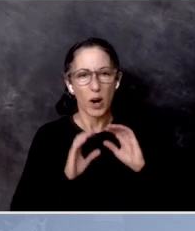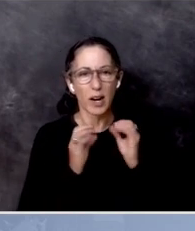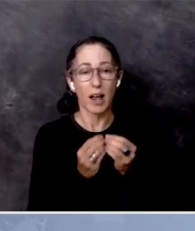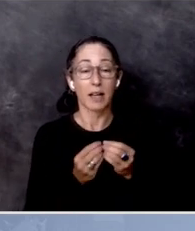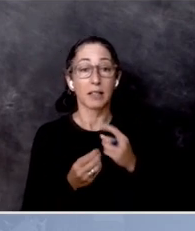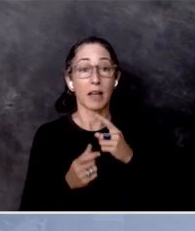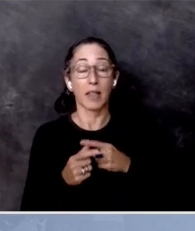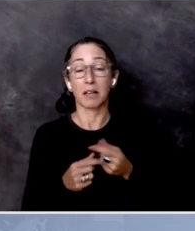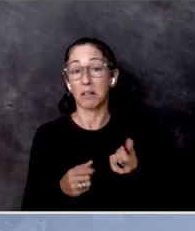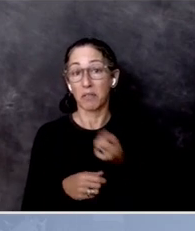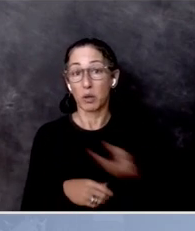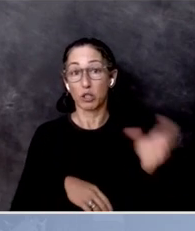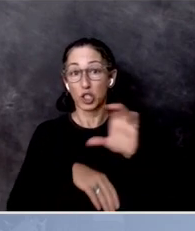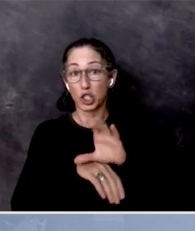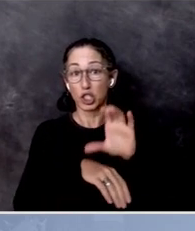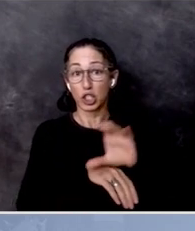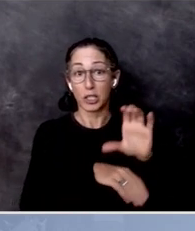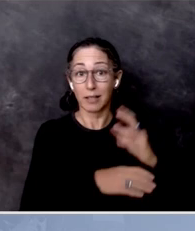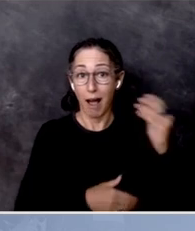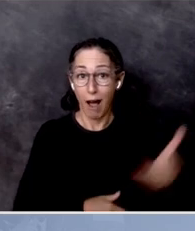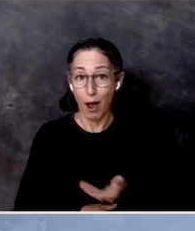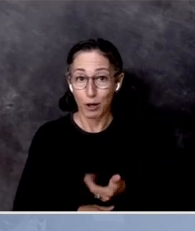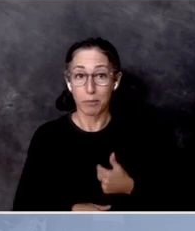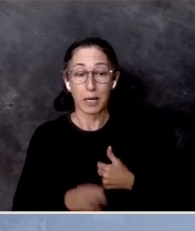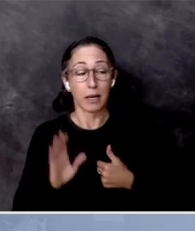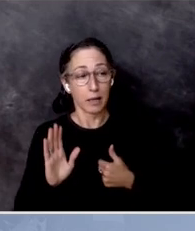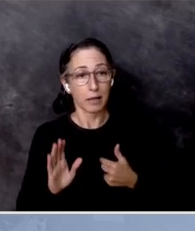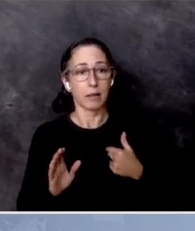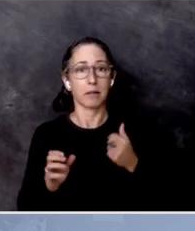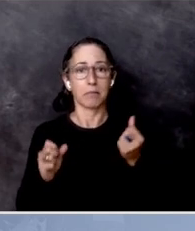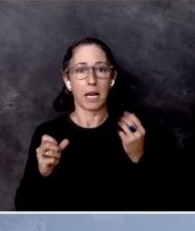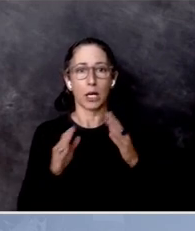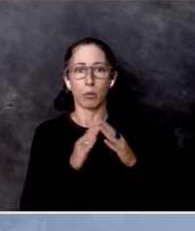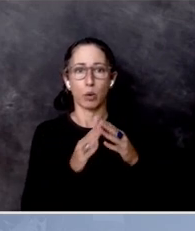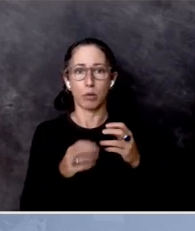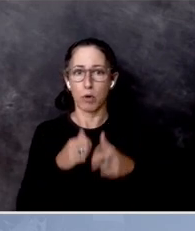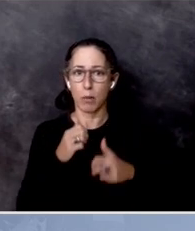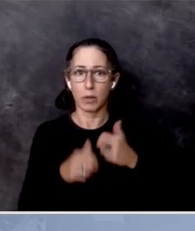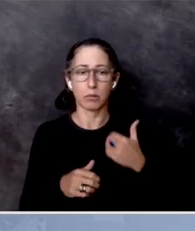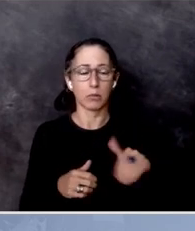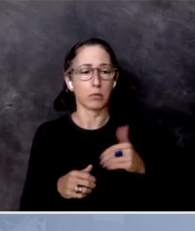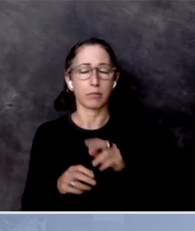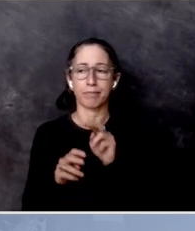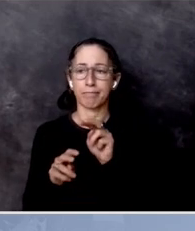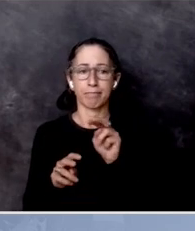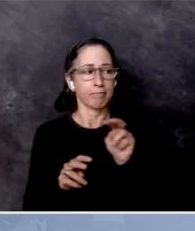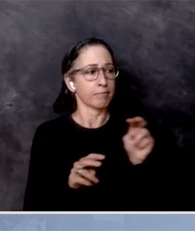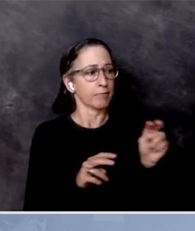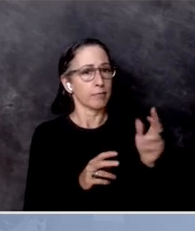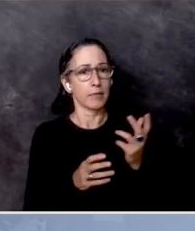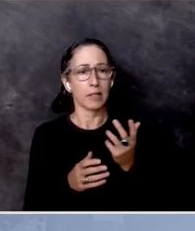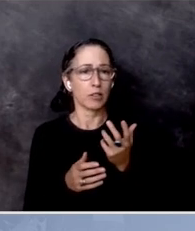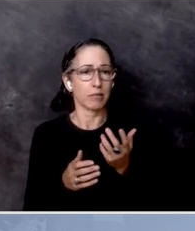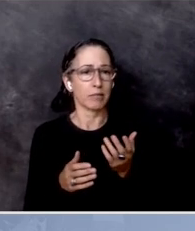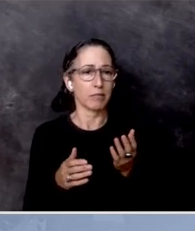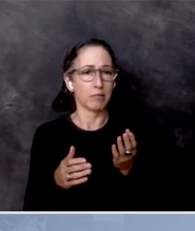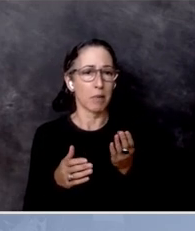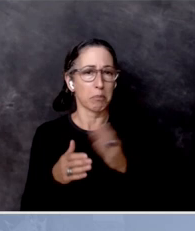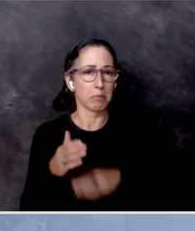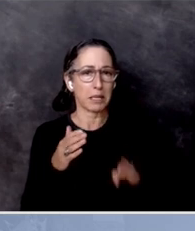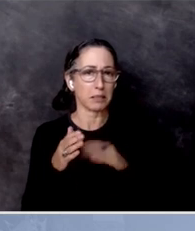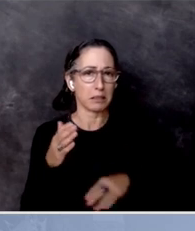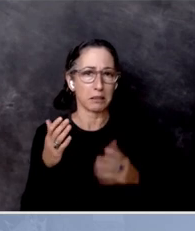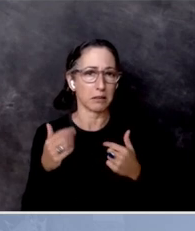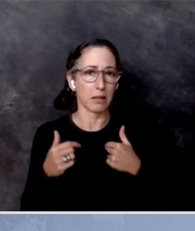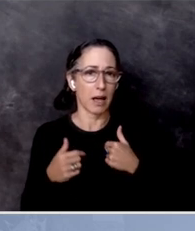churches who were dealing with many of the community problems that still face an area like this. And I was 10 years